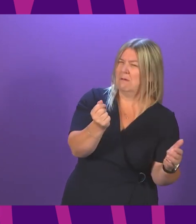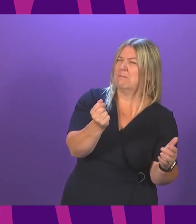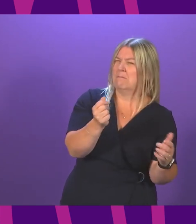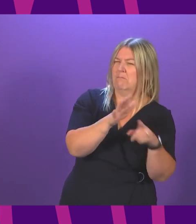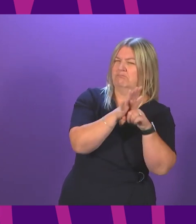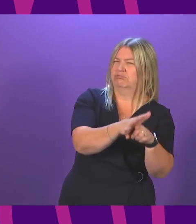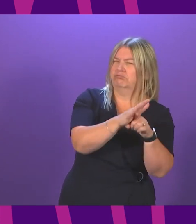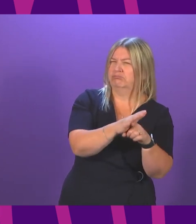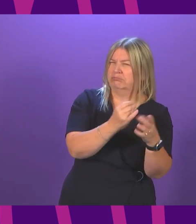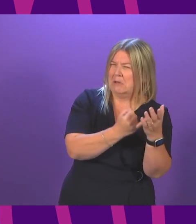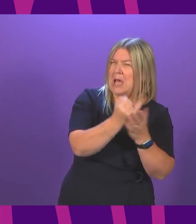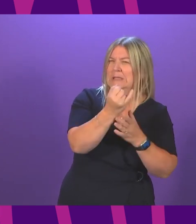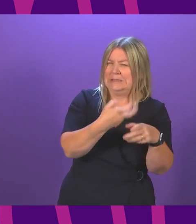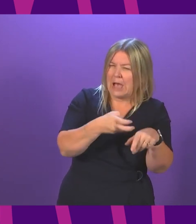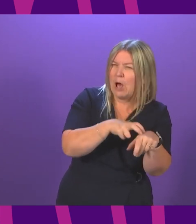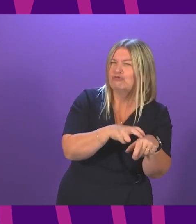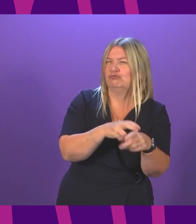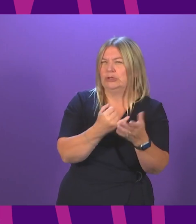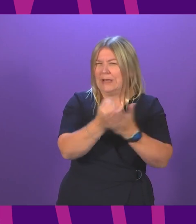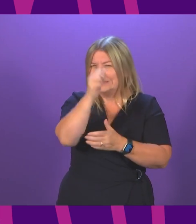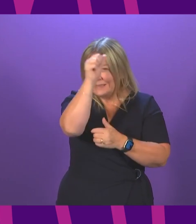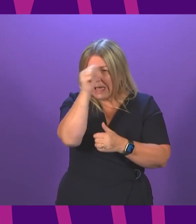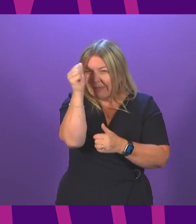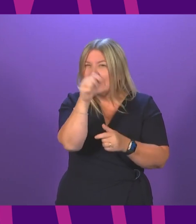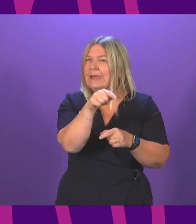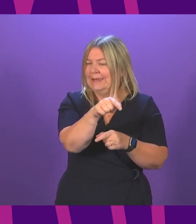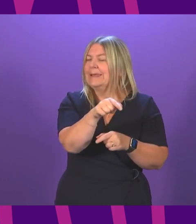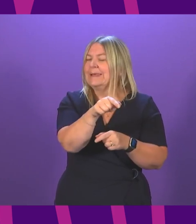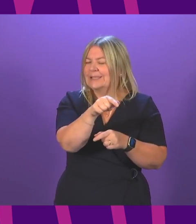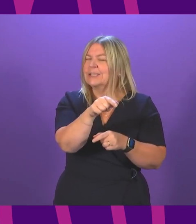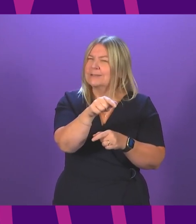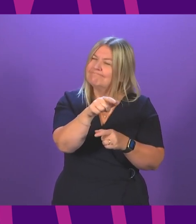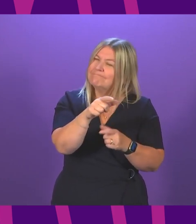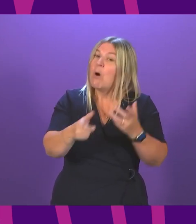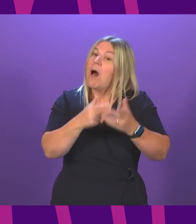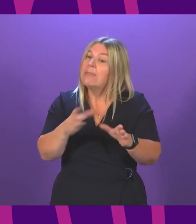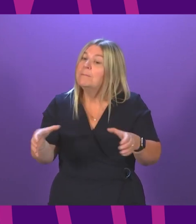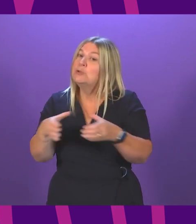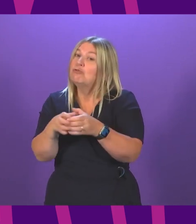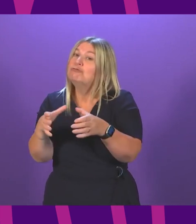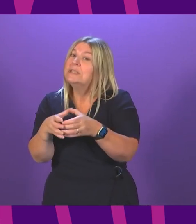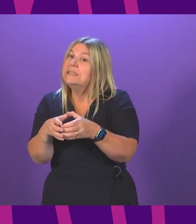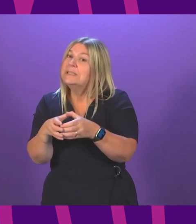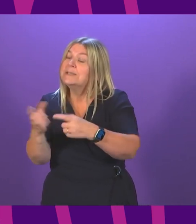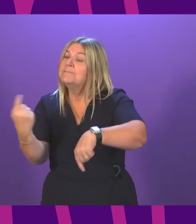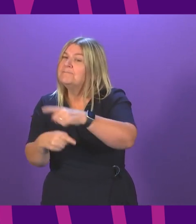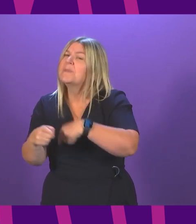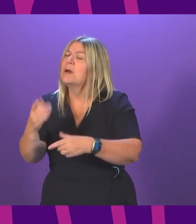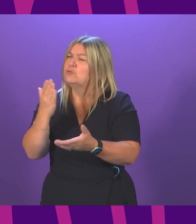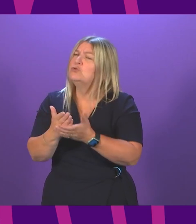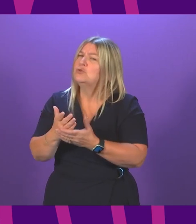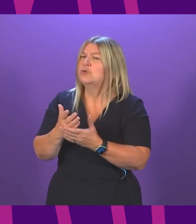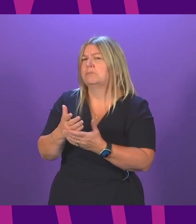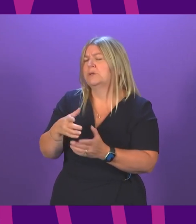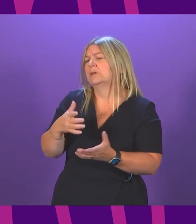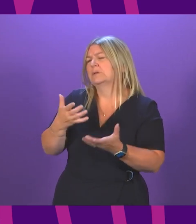a growing feeling that if those terms were sought with any other minority group that the sentiments displayed on our streets would be treated far more seriously.